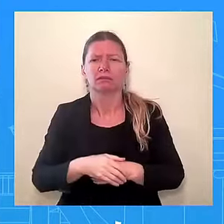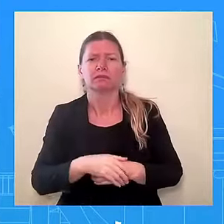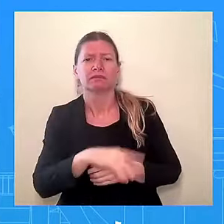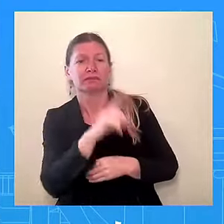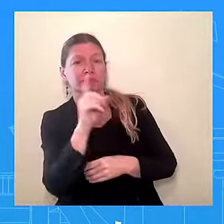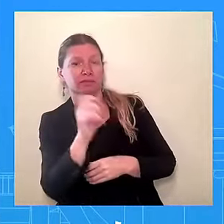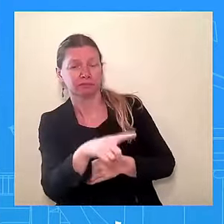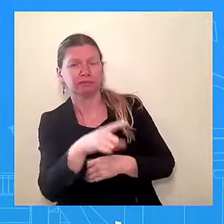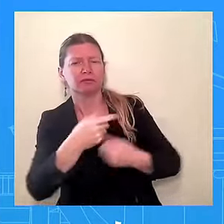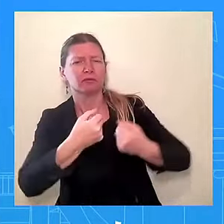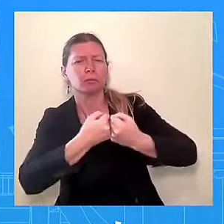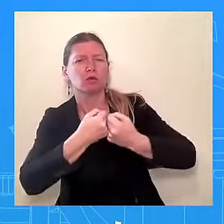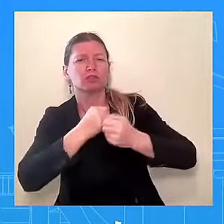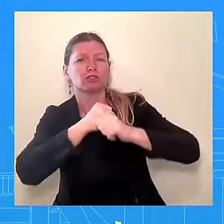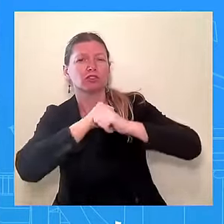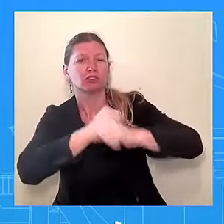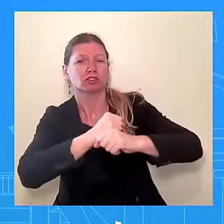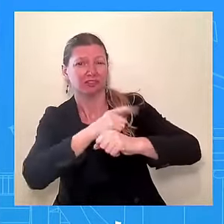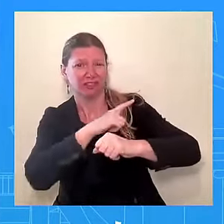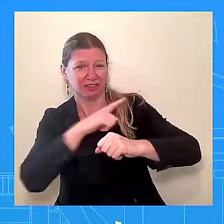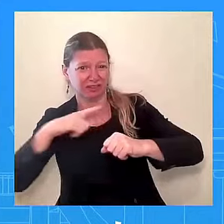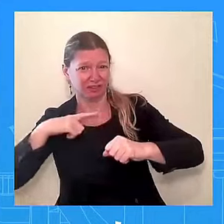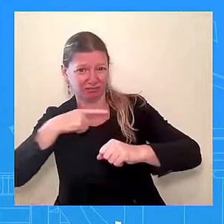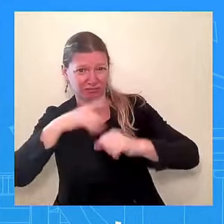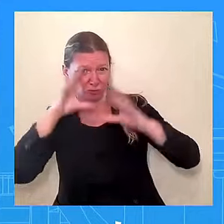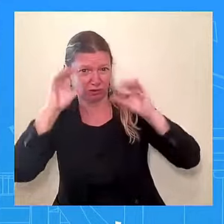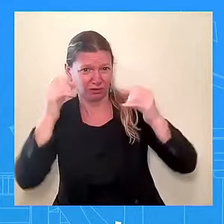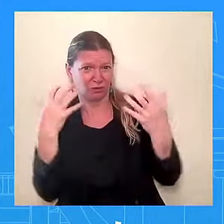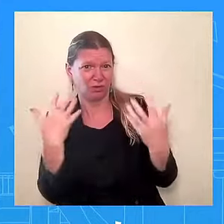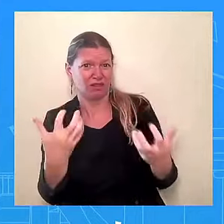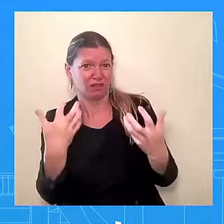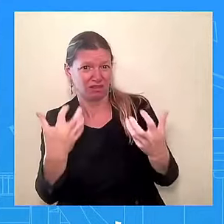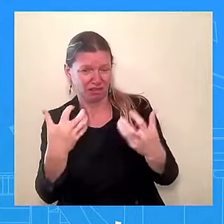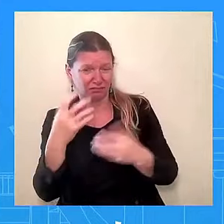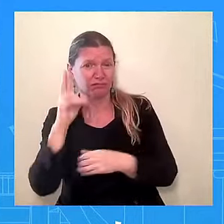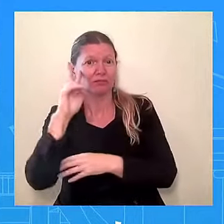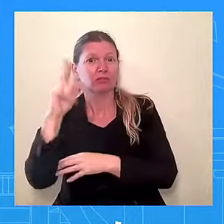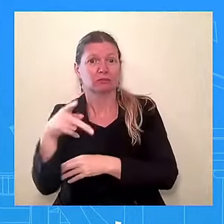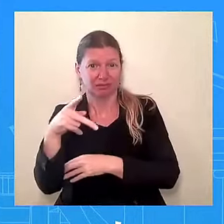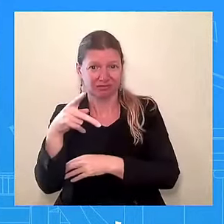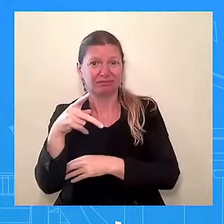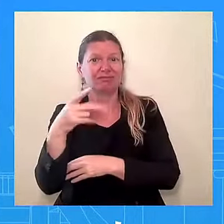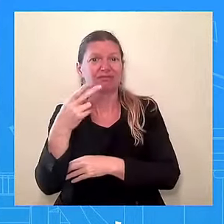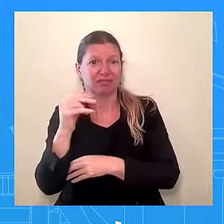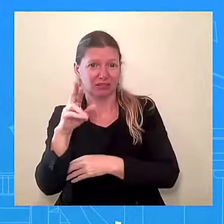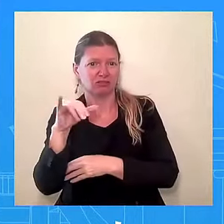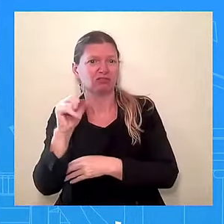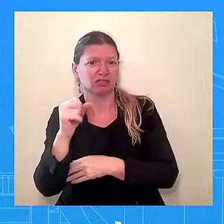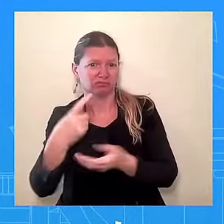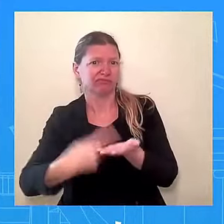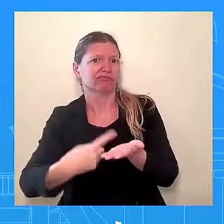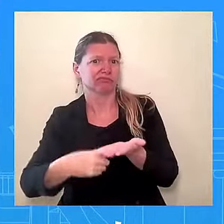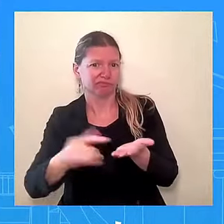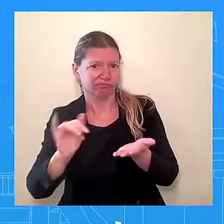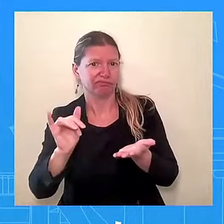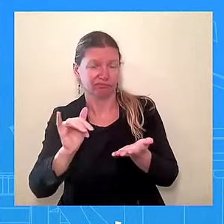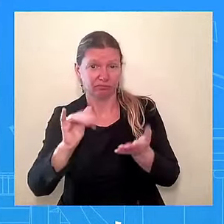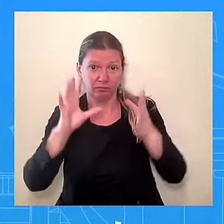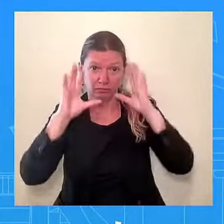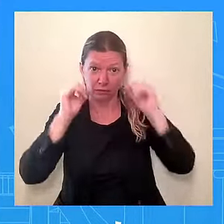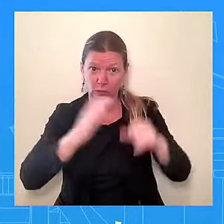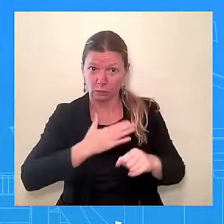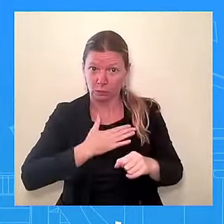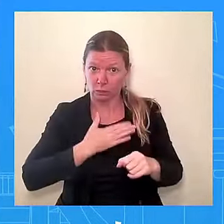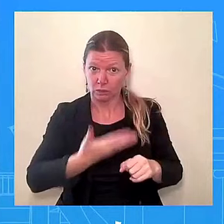that the vice president Harris is also talking about. Would the president be willing to make a deal on that in the lame duck session